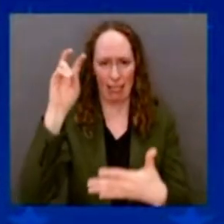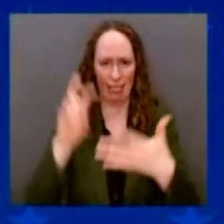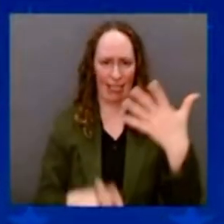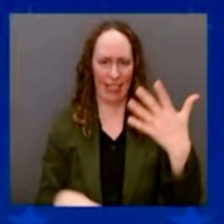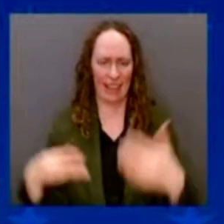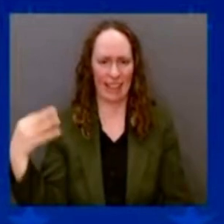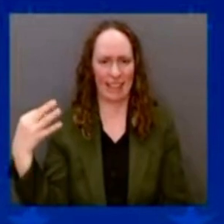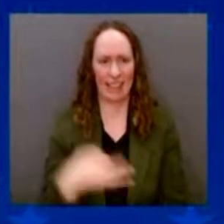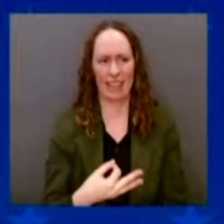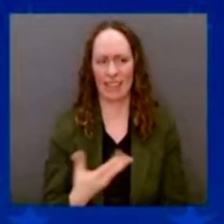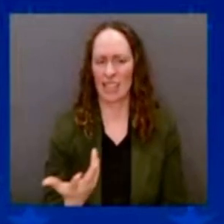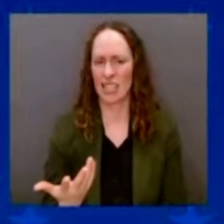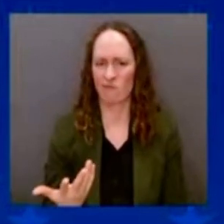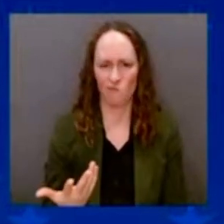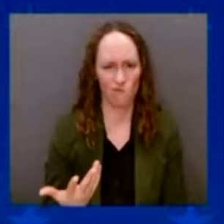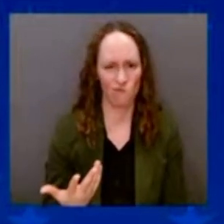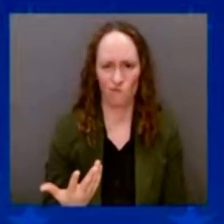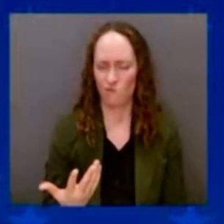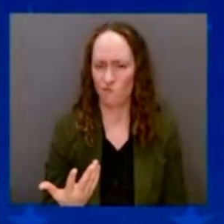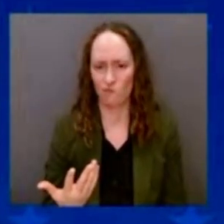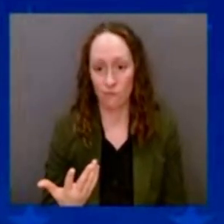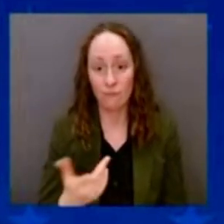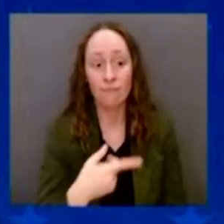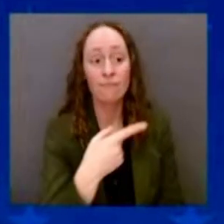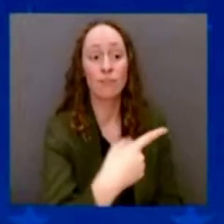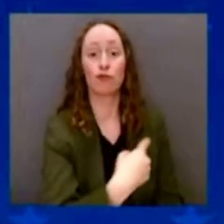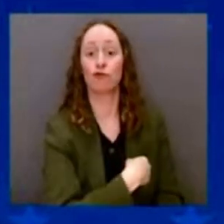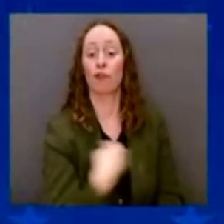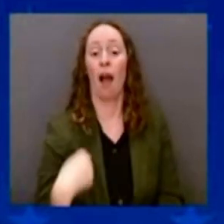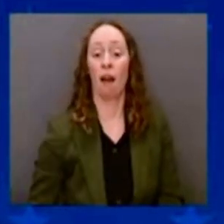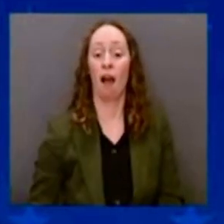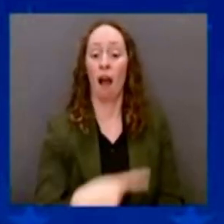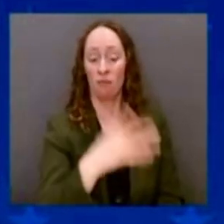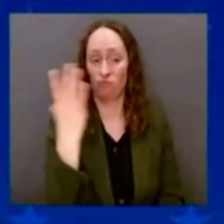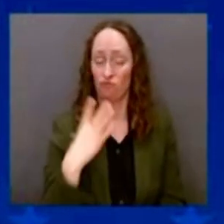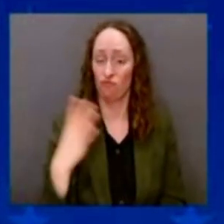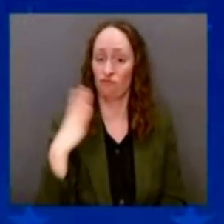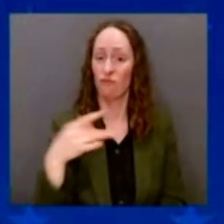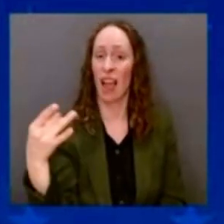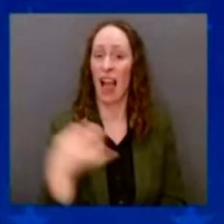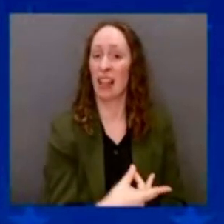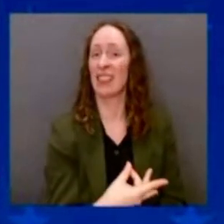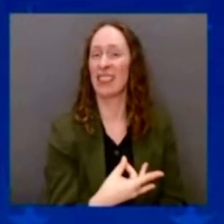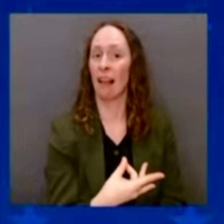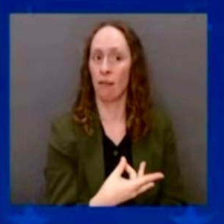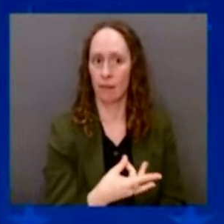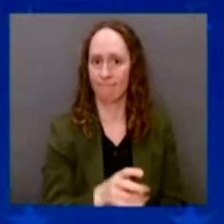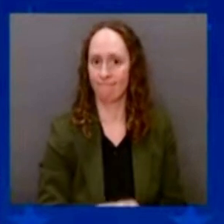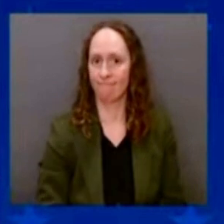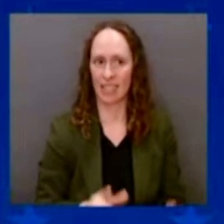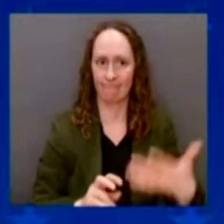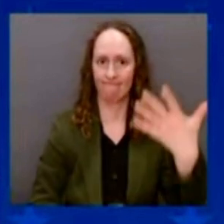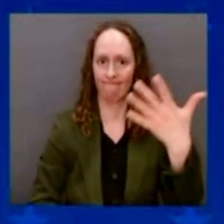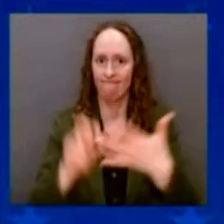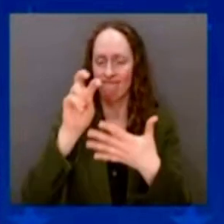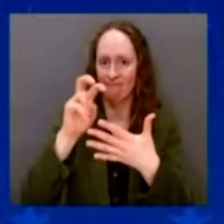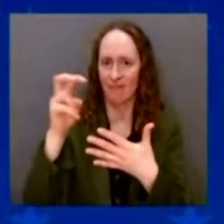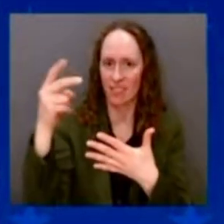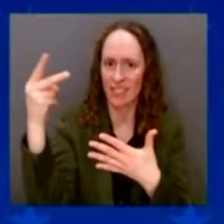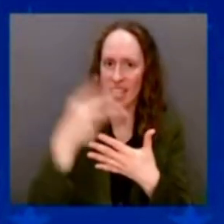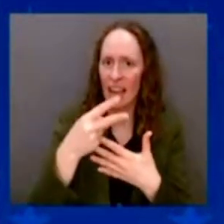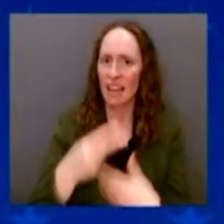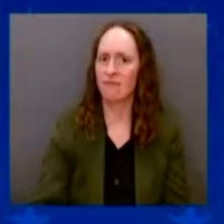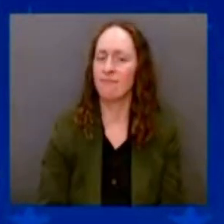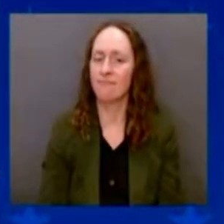decade ago. Guess what? They're now number two. Number two. This new law and my budget will deliver